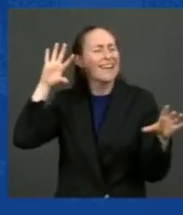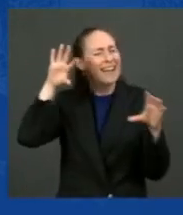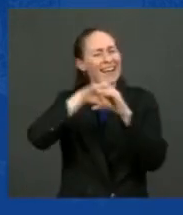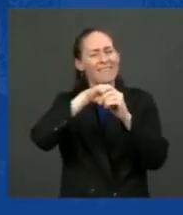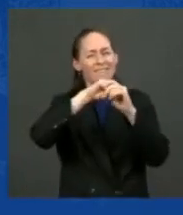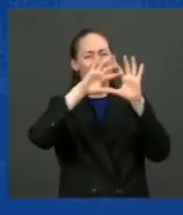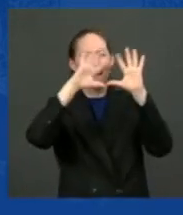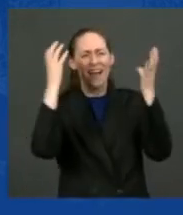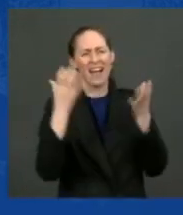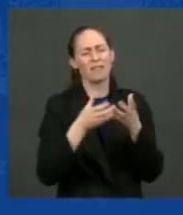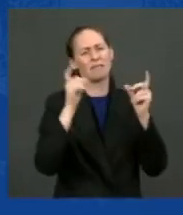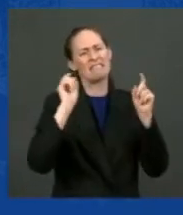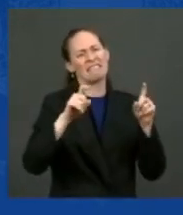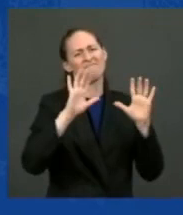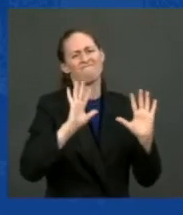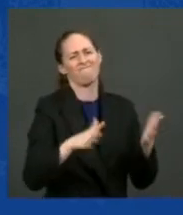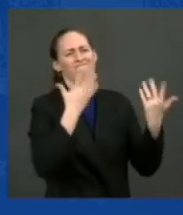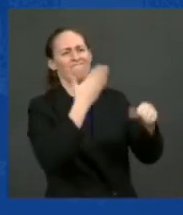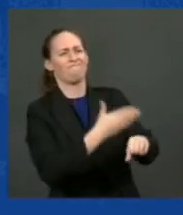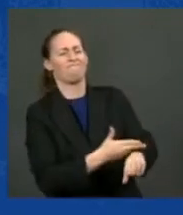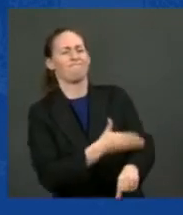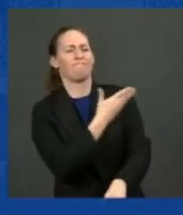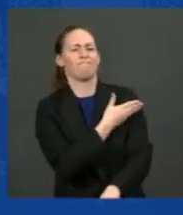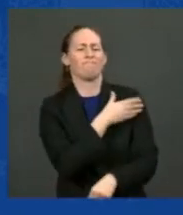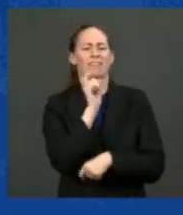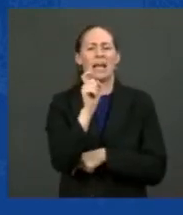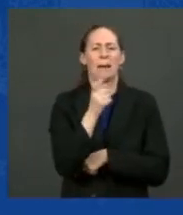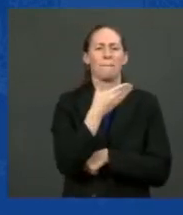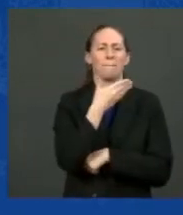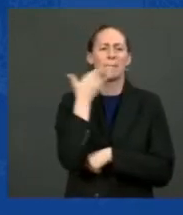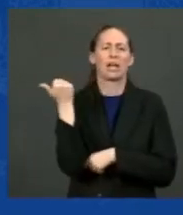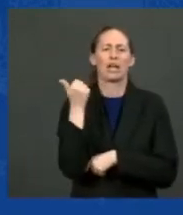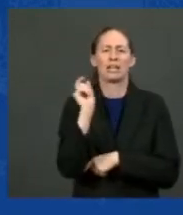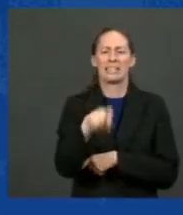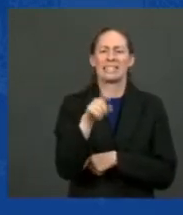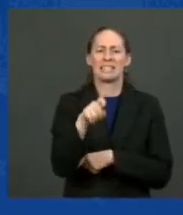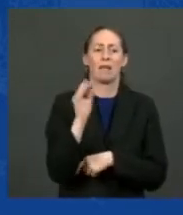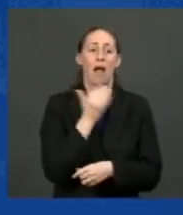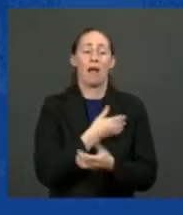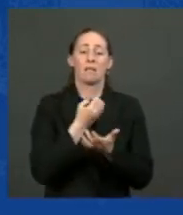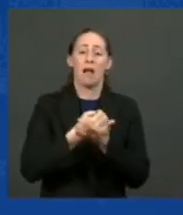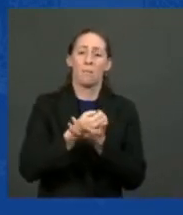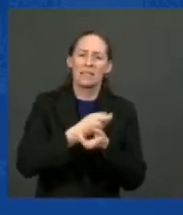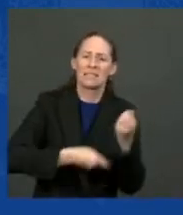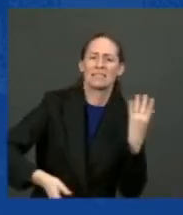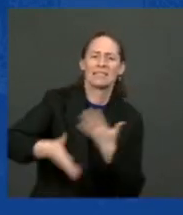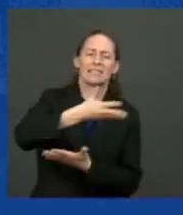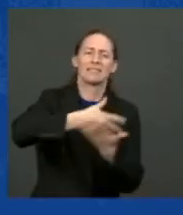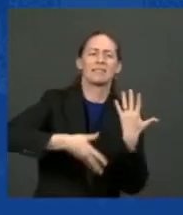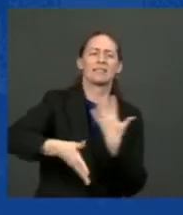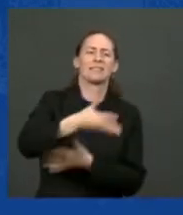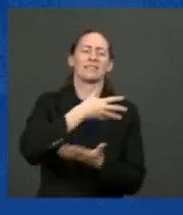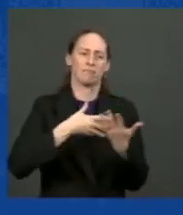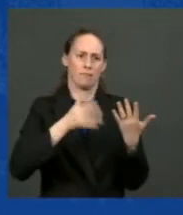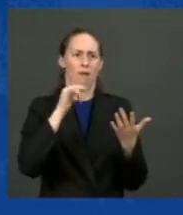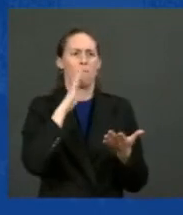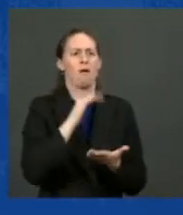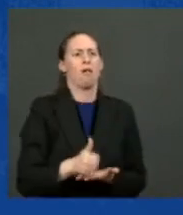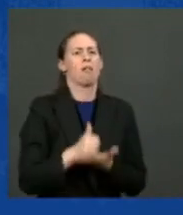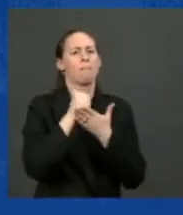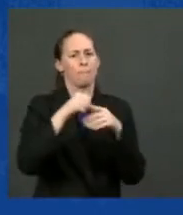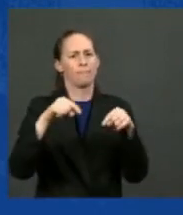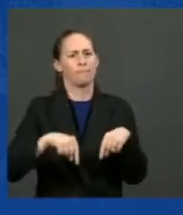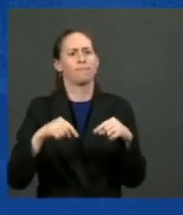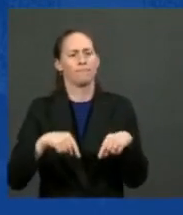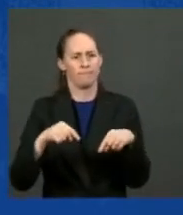repair. Our arteries of our economy have always been fueled by the economic might and dynamism of